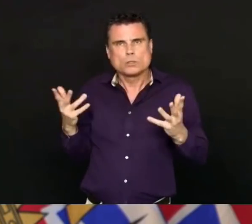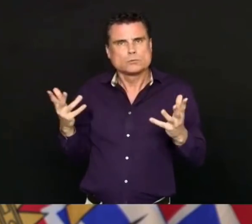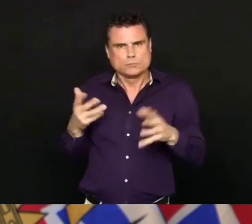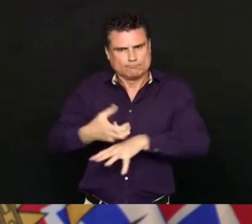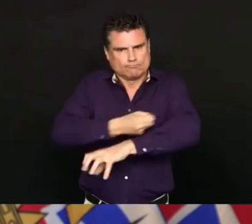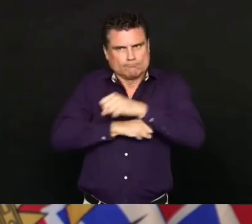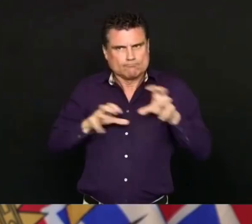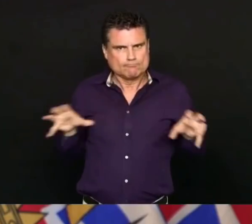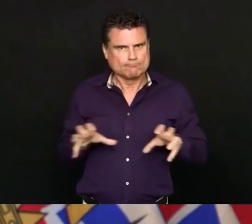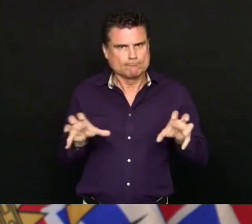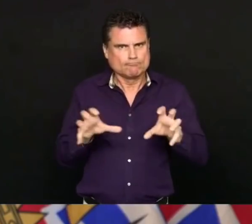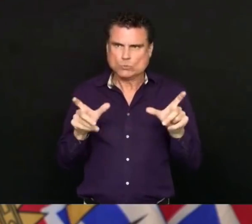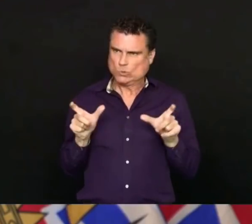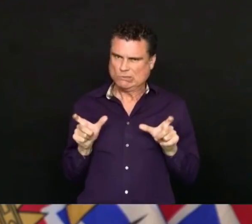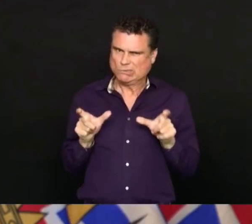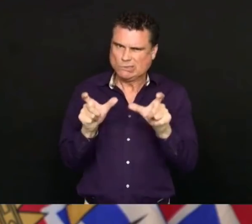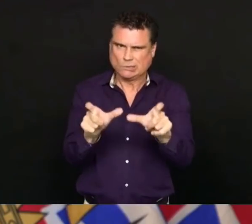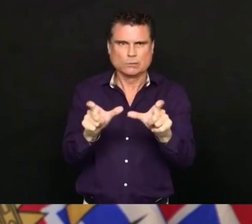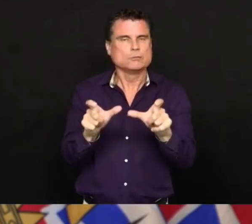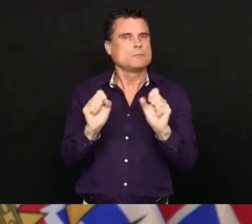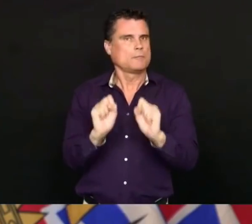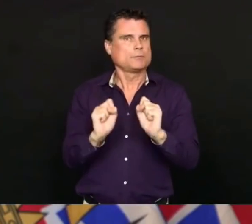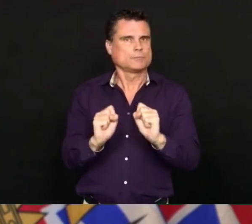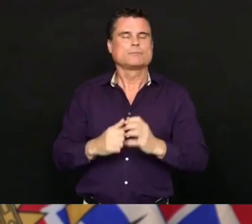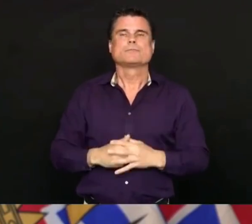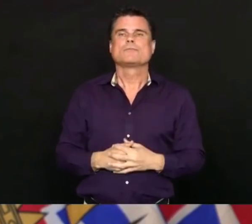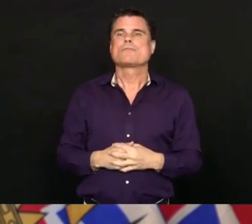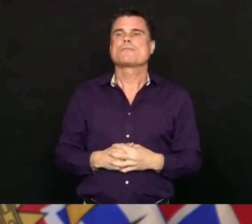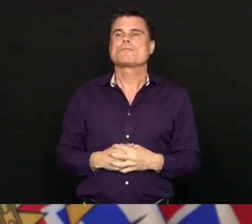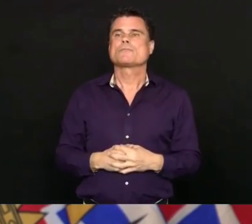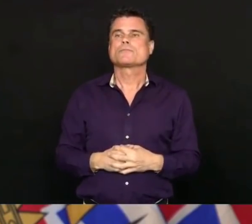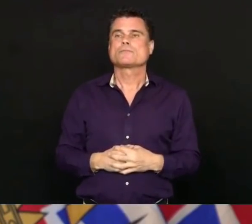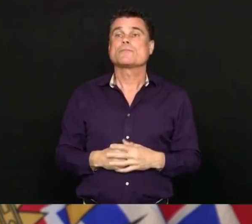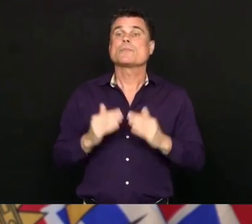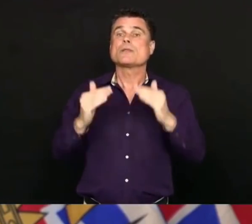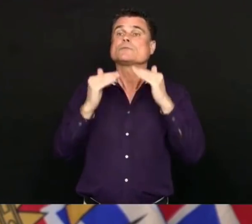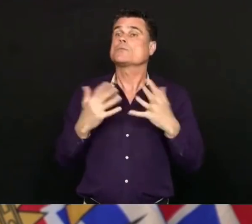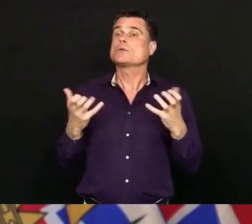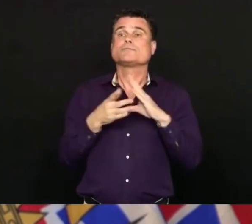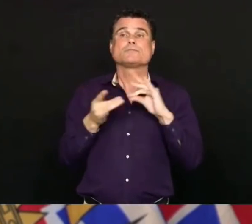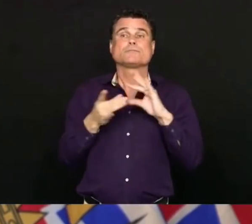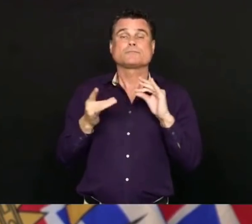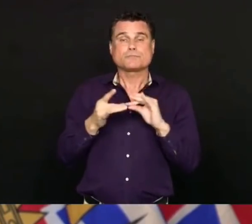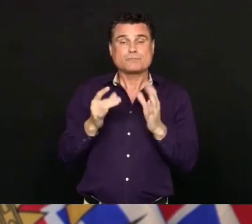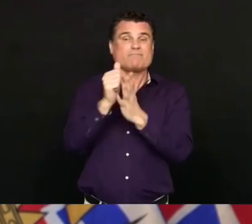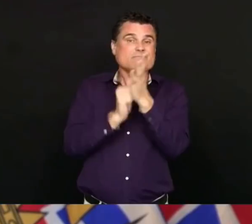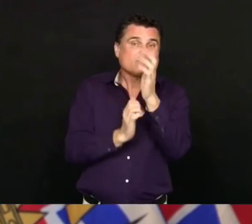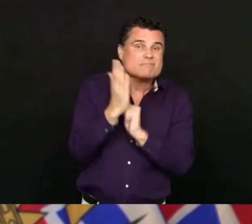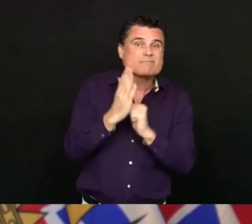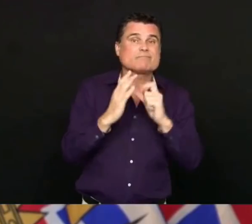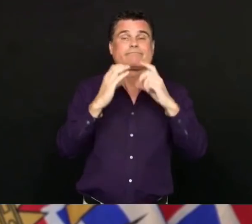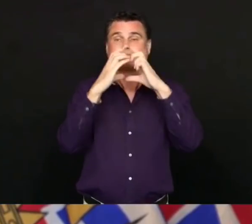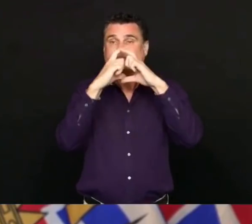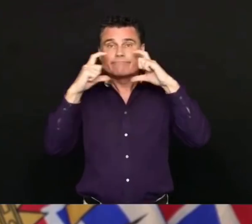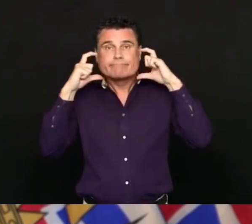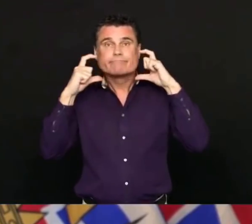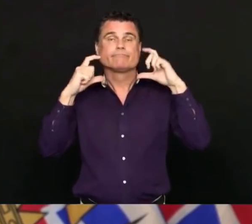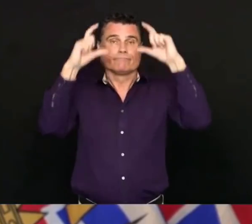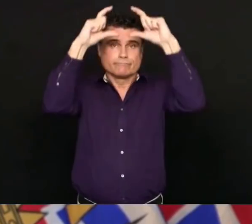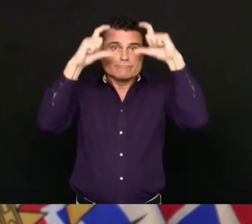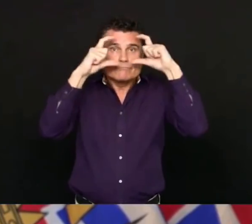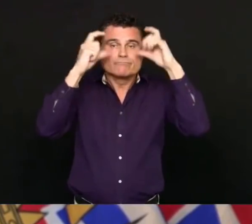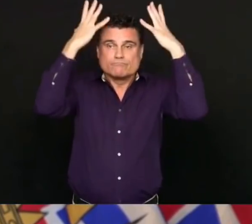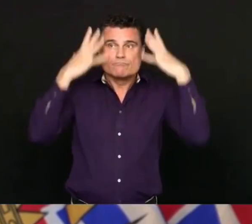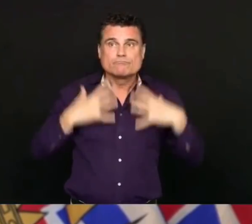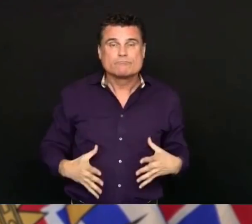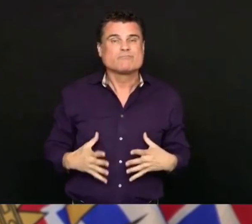I also want to talk a little bit about personal protective equipment. As you know, this has been something we have been consumed with in the last